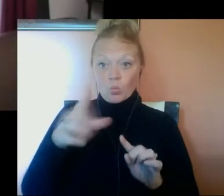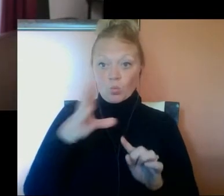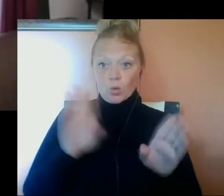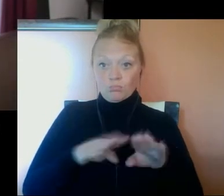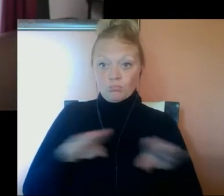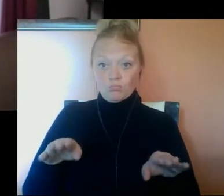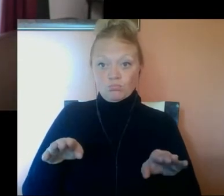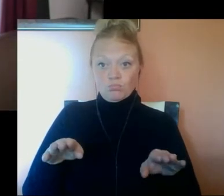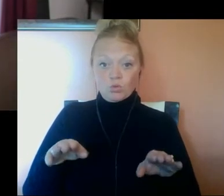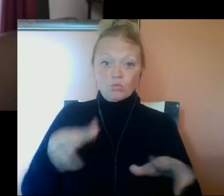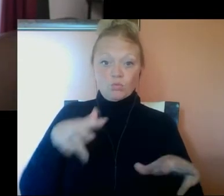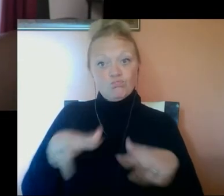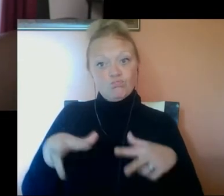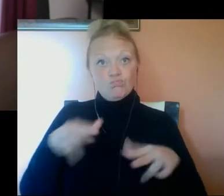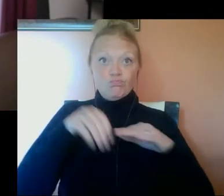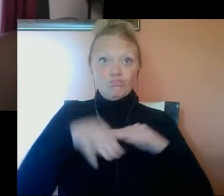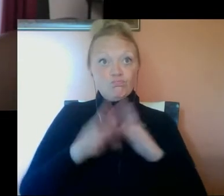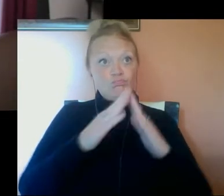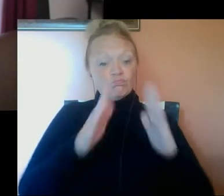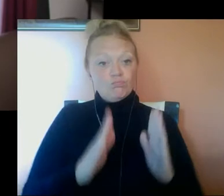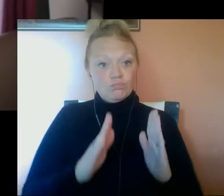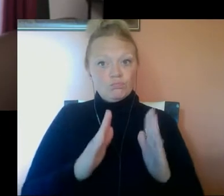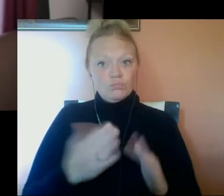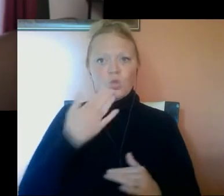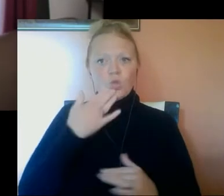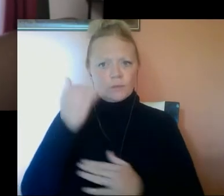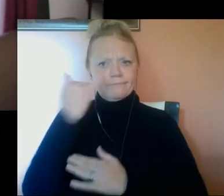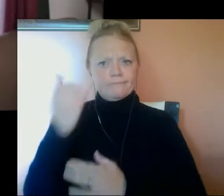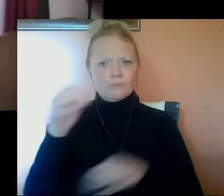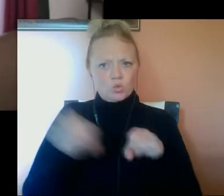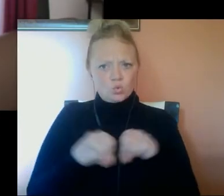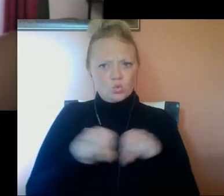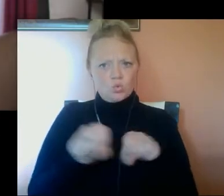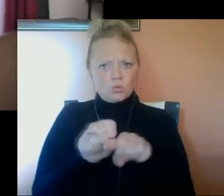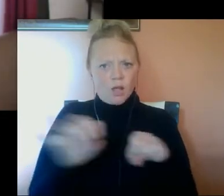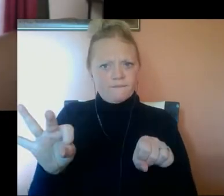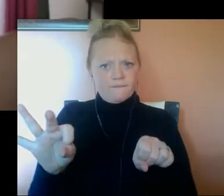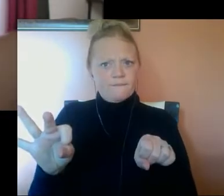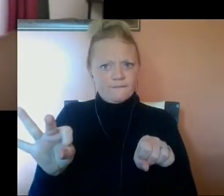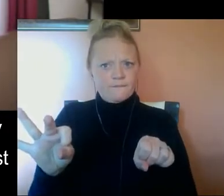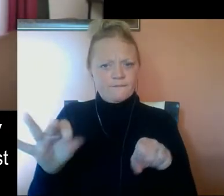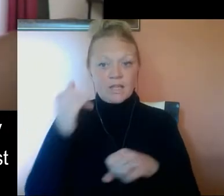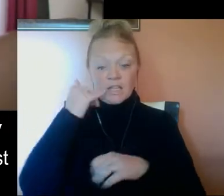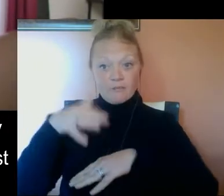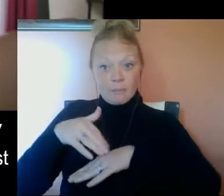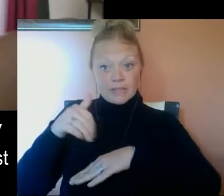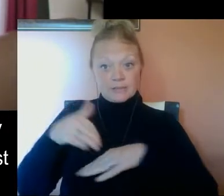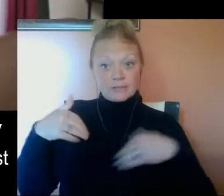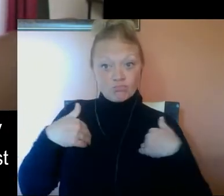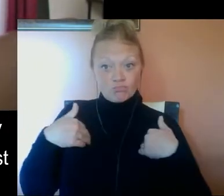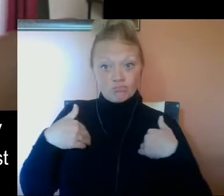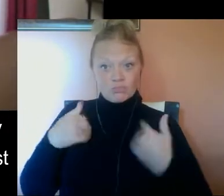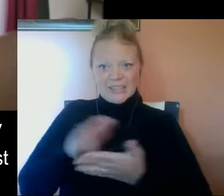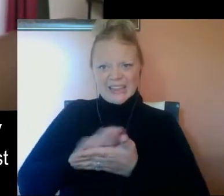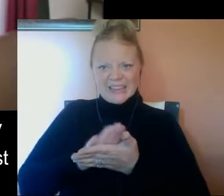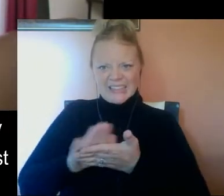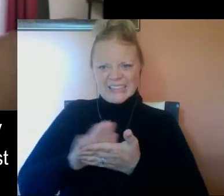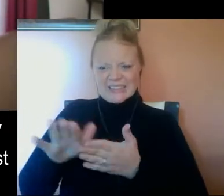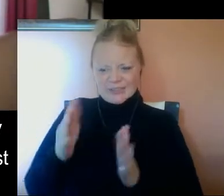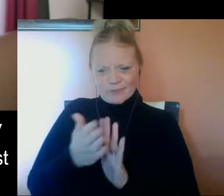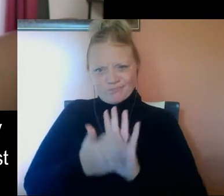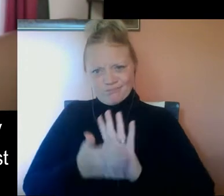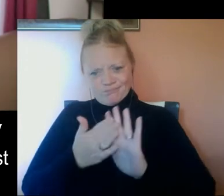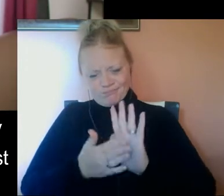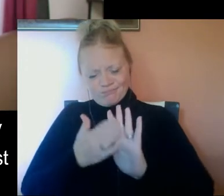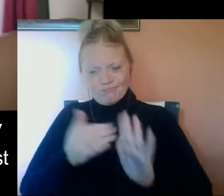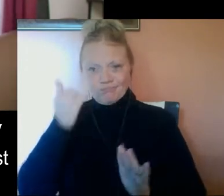When you and your children walk into the house, it's a good idea to take off your shoes at the door. If you have pets, be sure to clean their